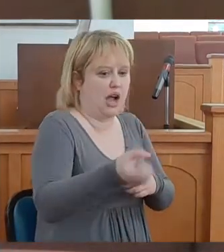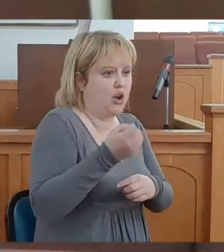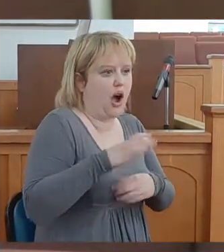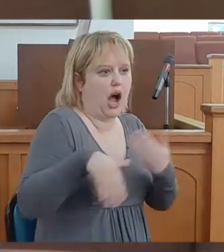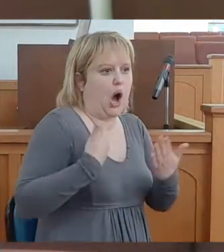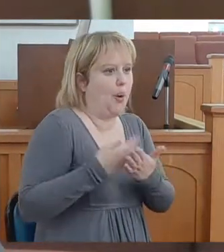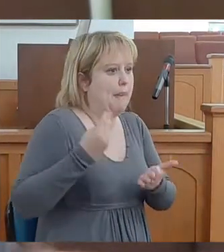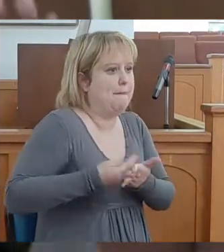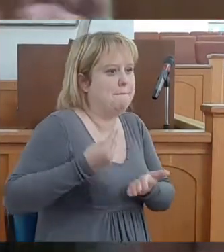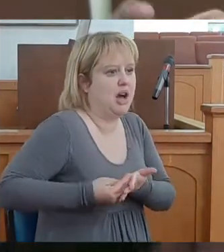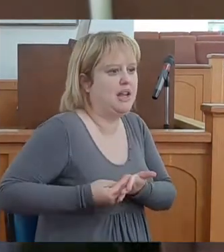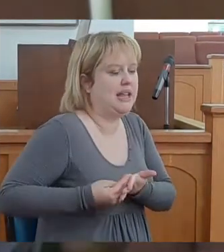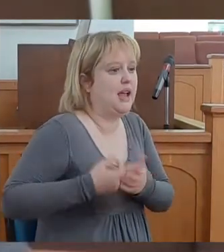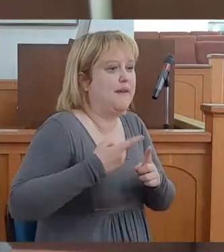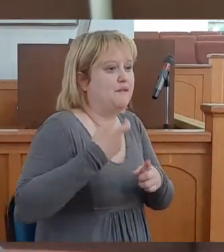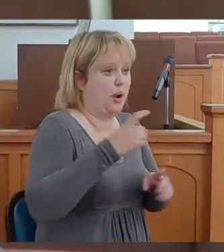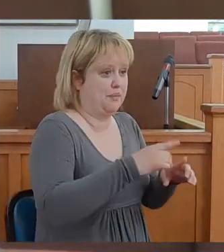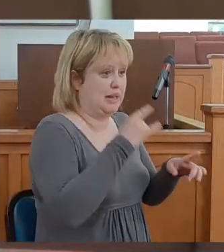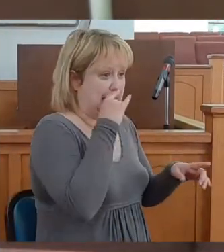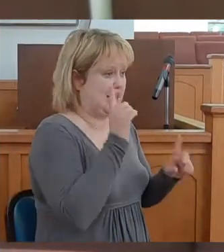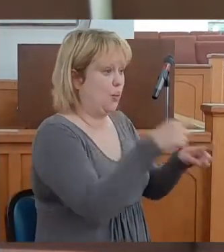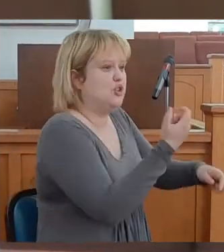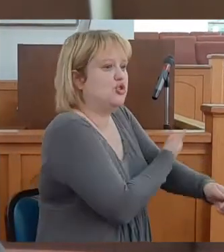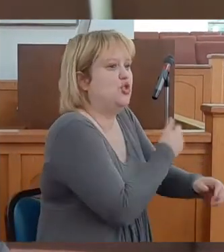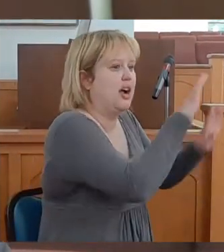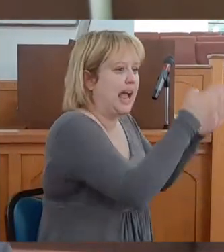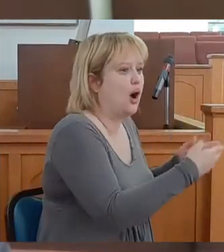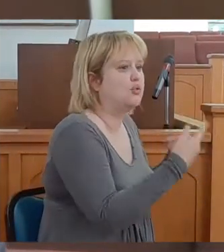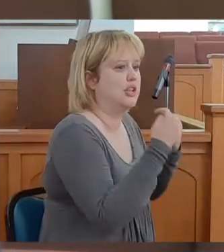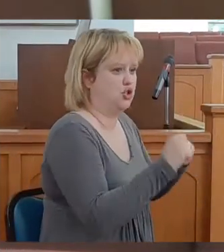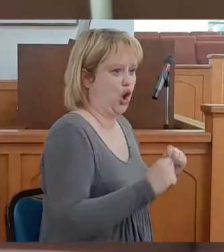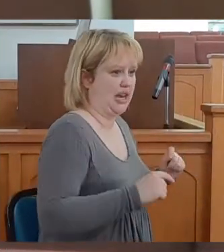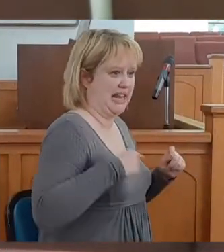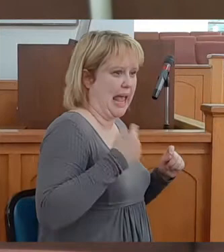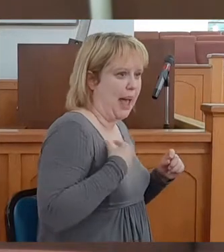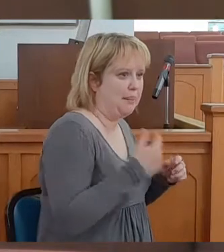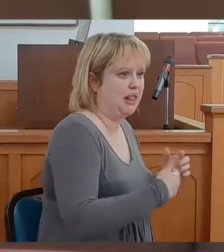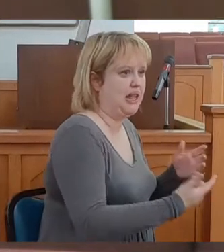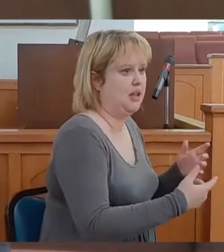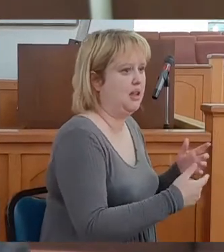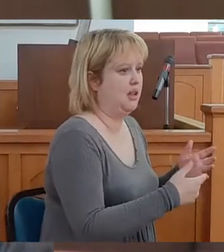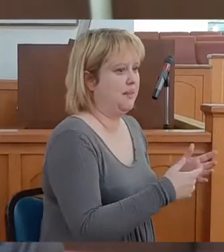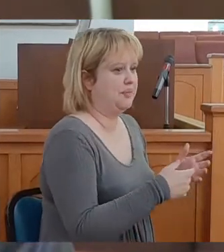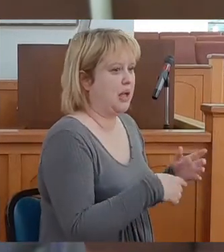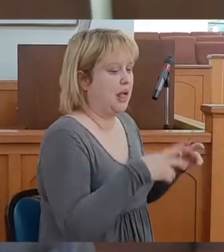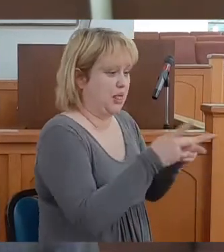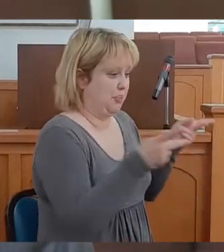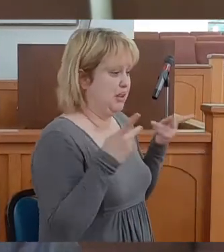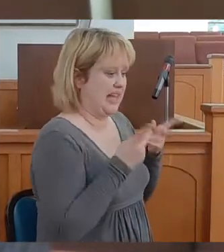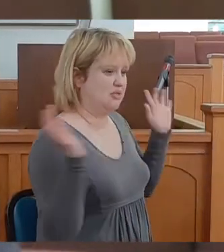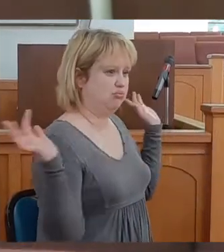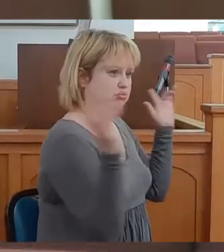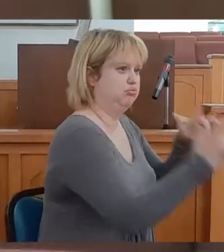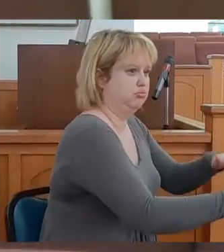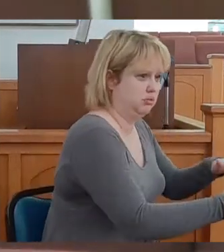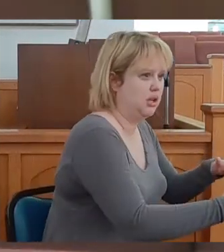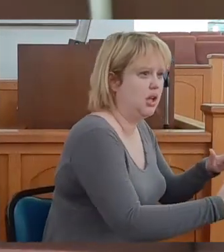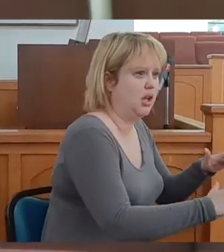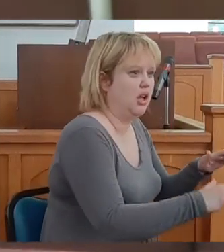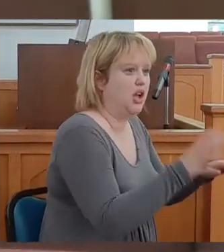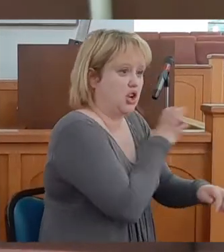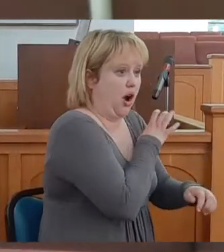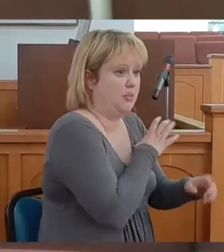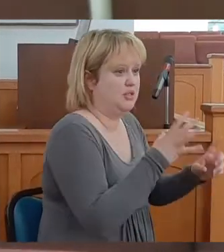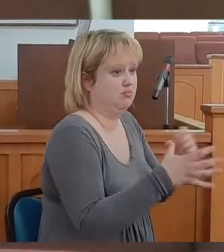Christmas funds. I went to a drug house, started gambling. The place got raided and I ended up in jail.